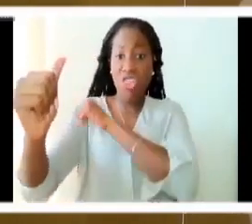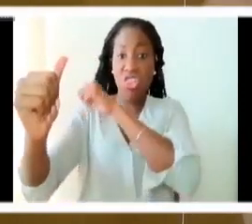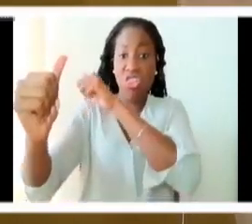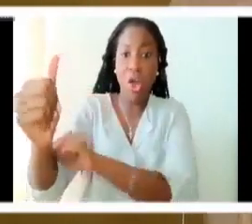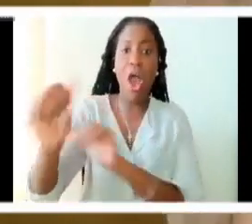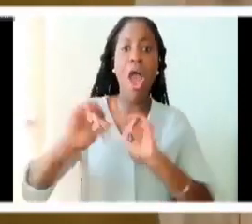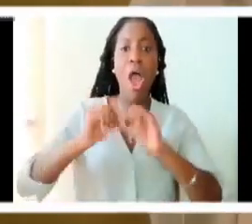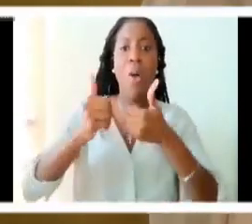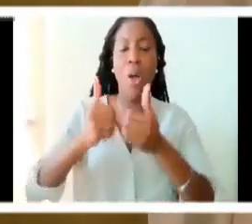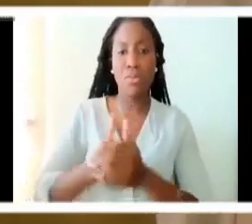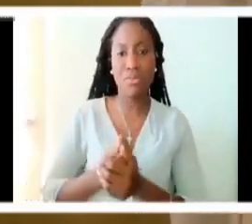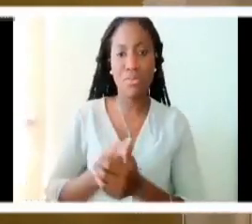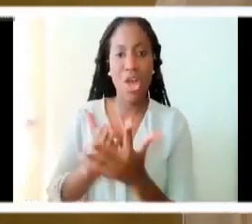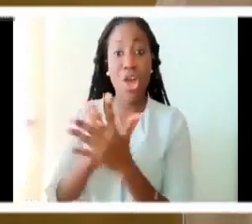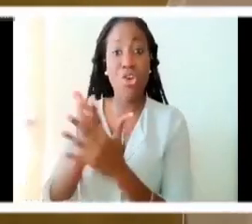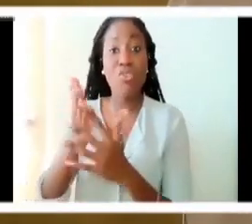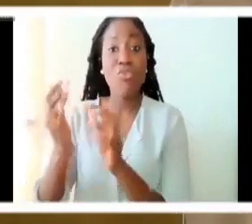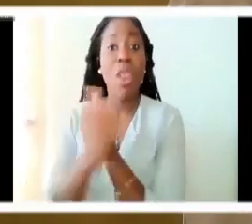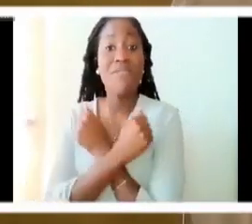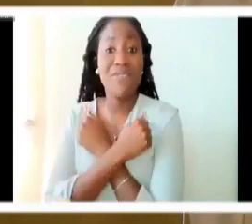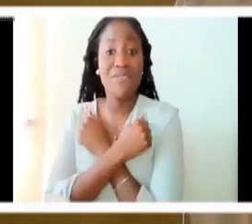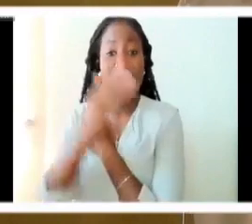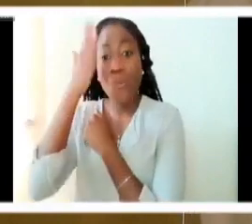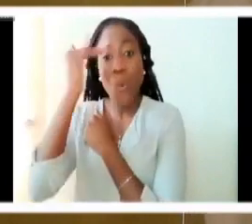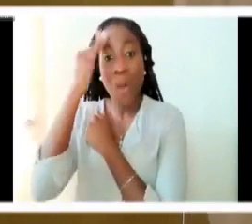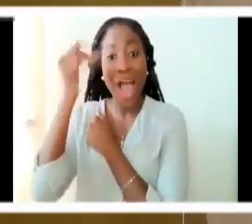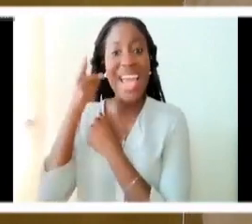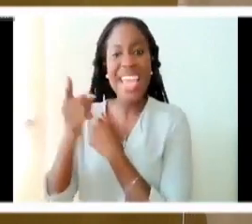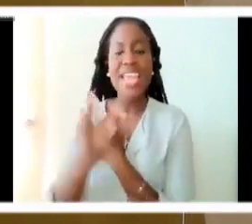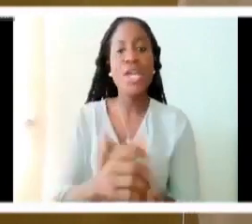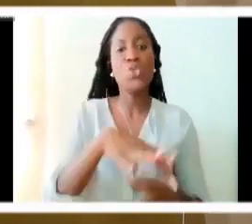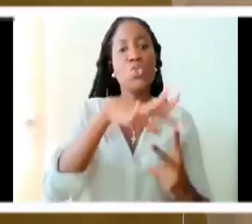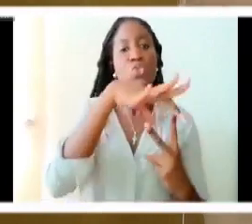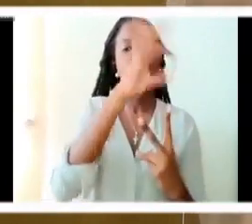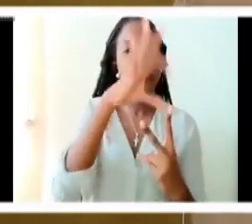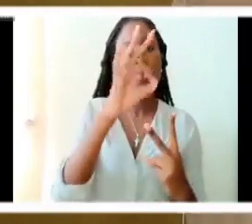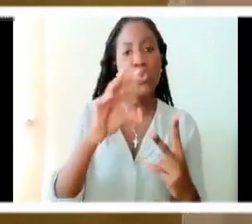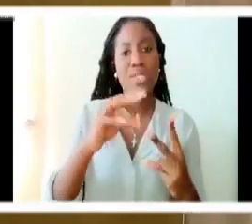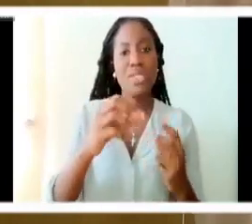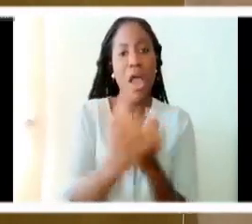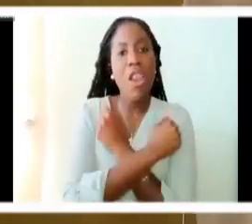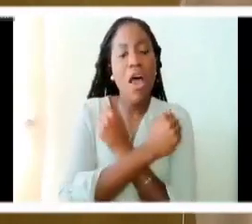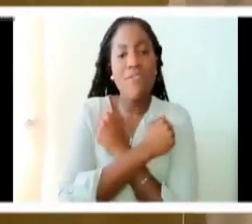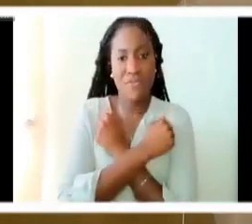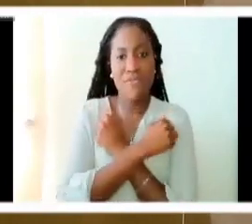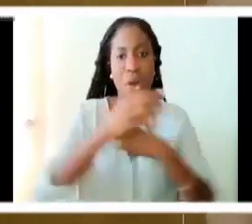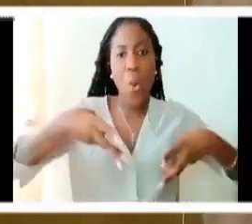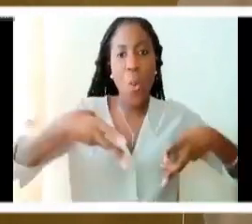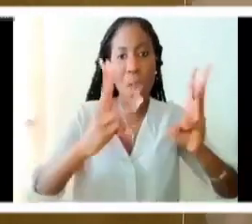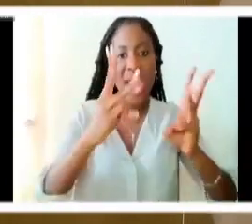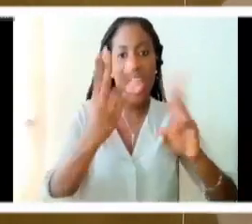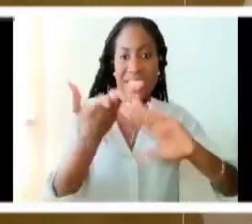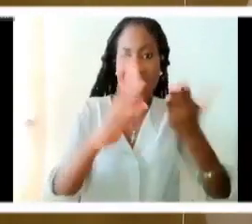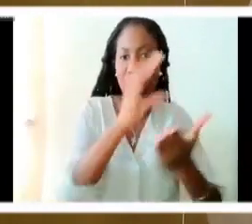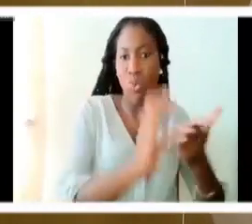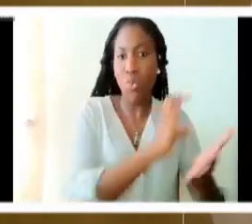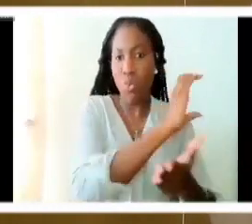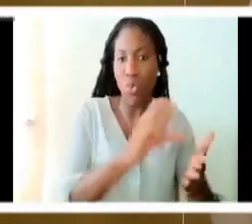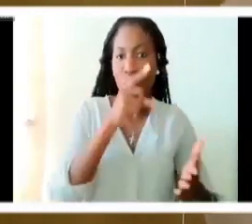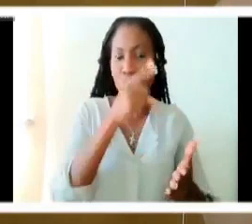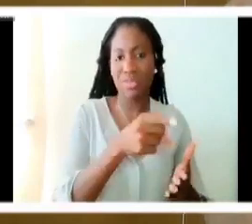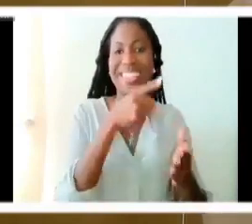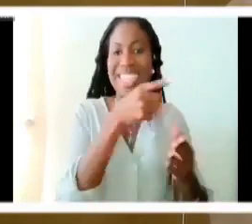because he's done he's gone the way of love and because he's gone the extreme way of love he has authority through love